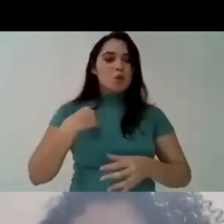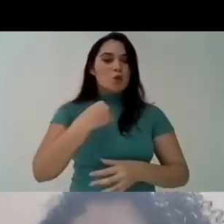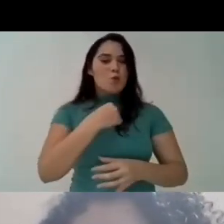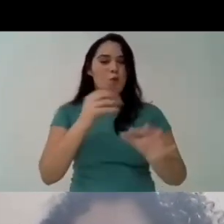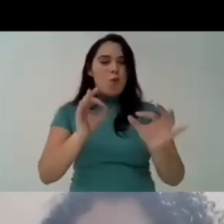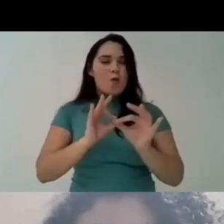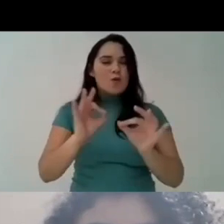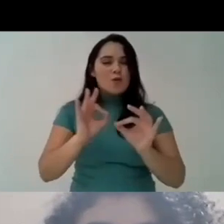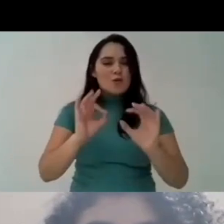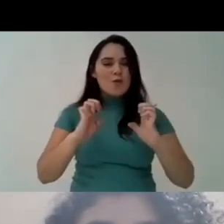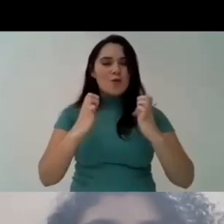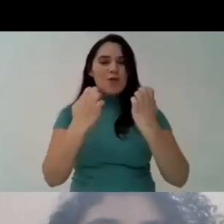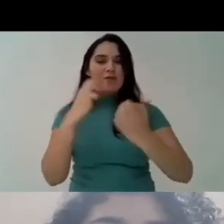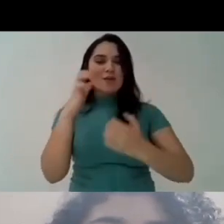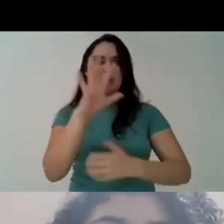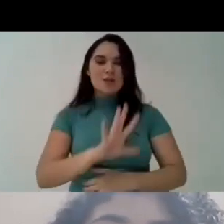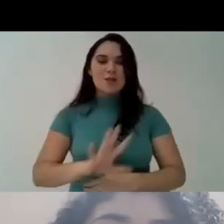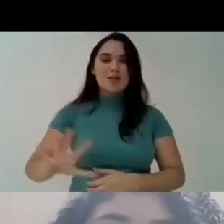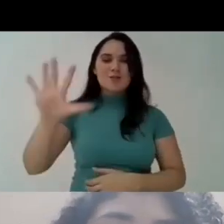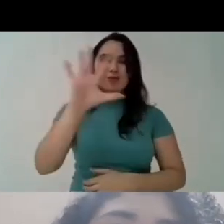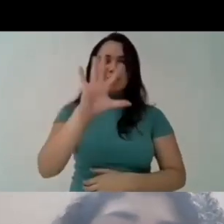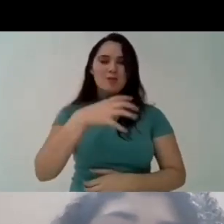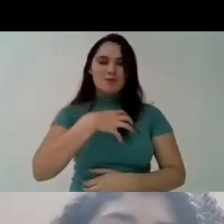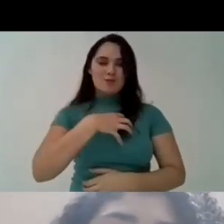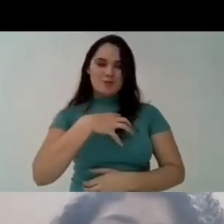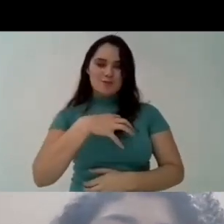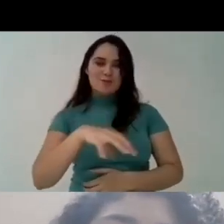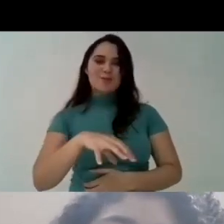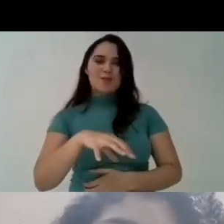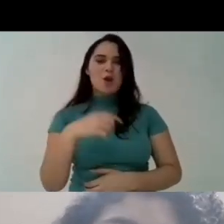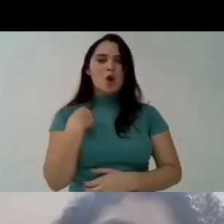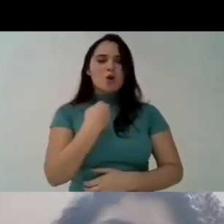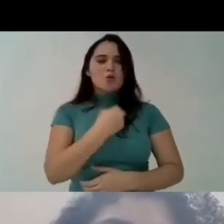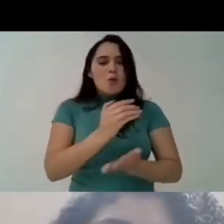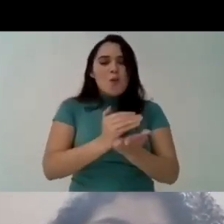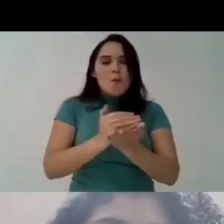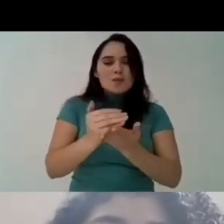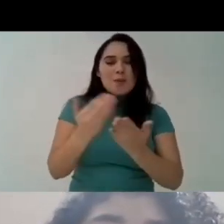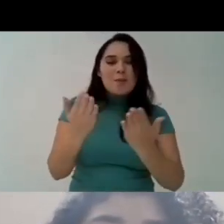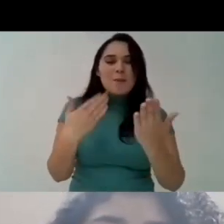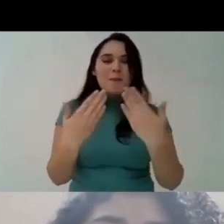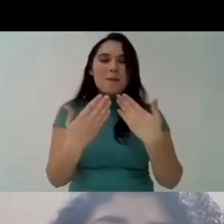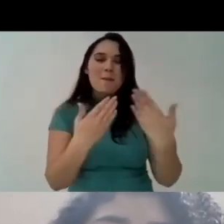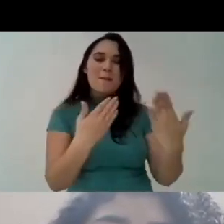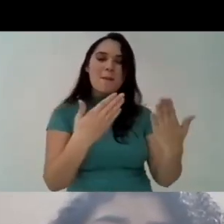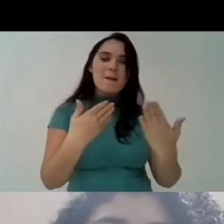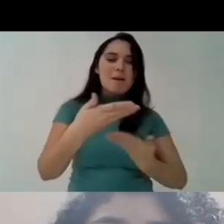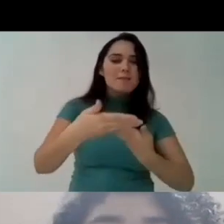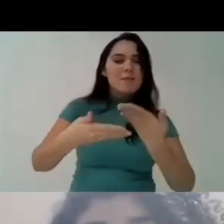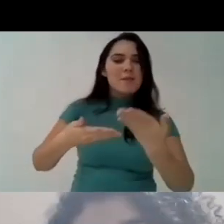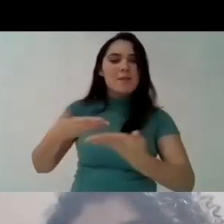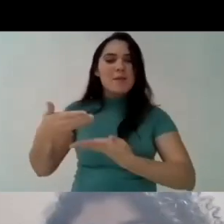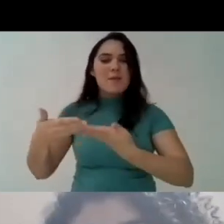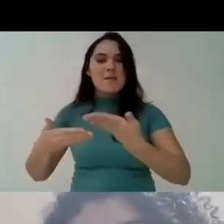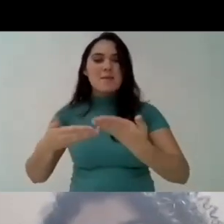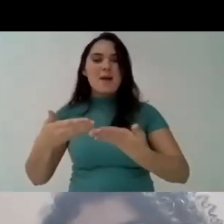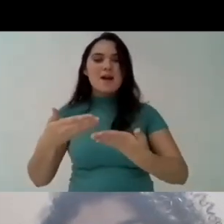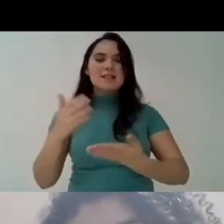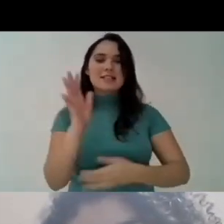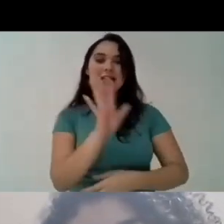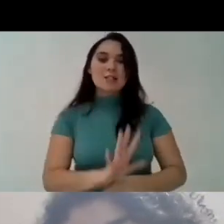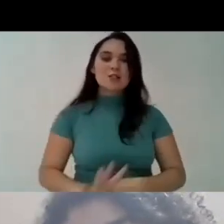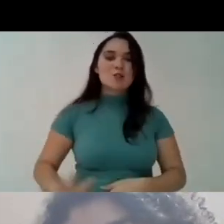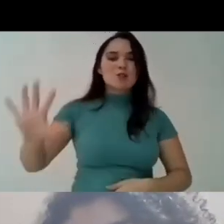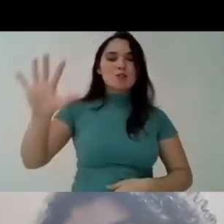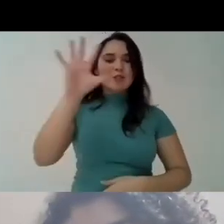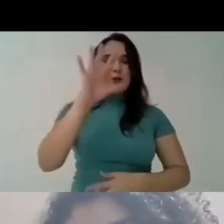created this national event in salvador of the brazilian indigenous people in education we with that